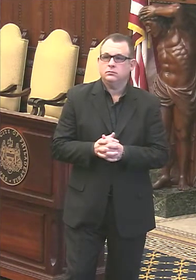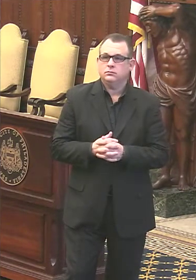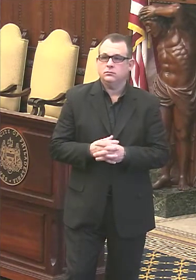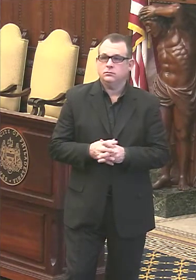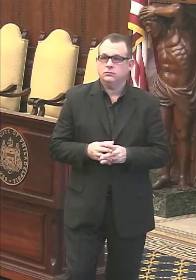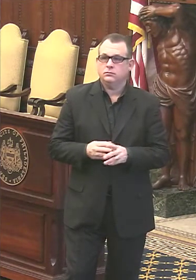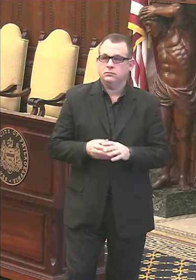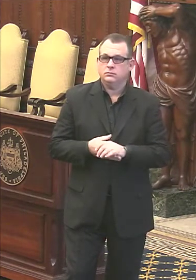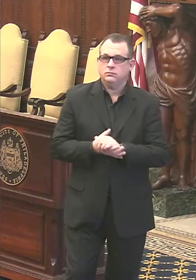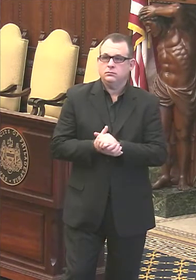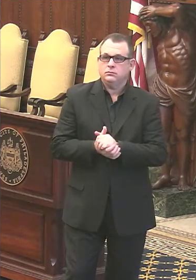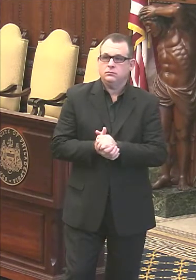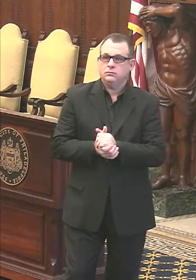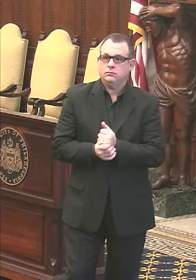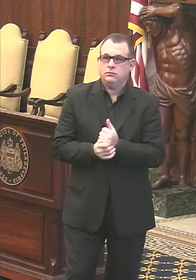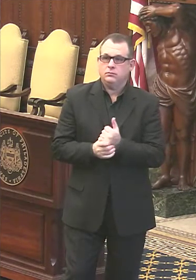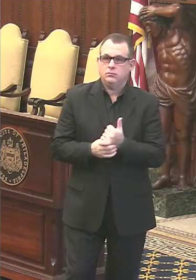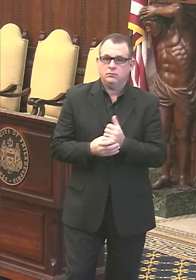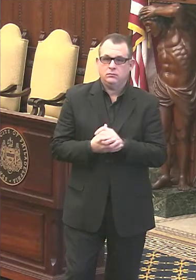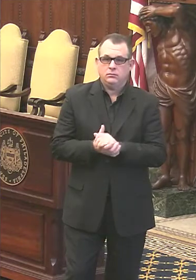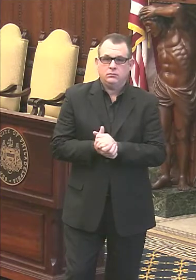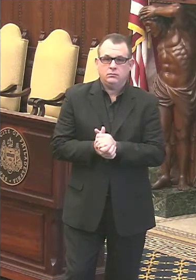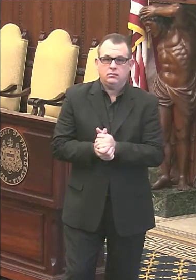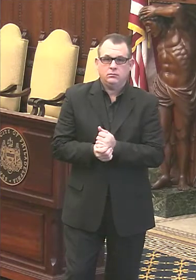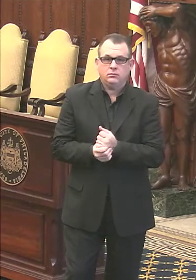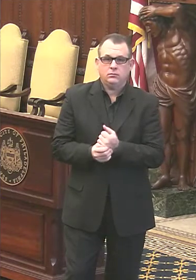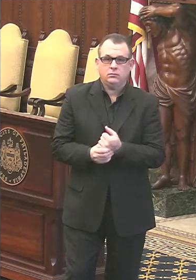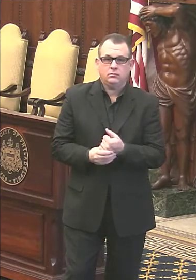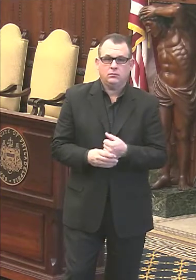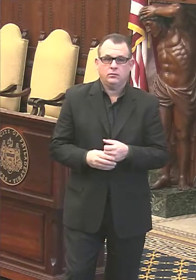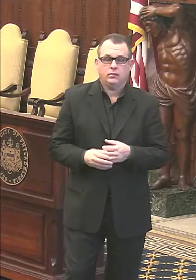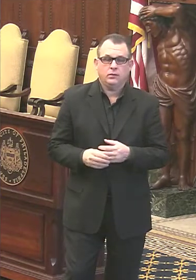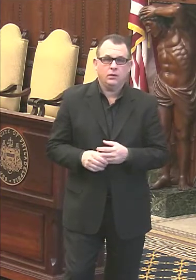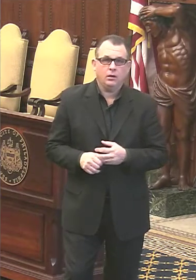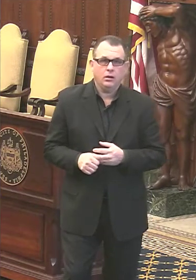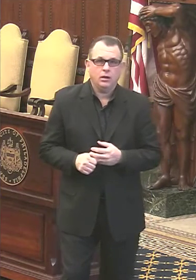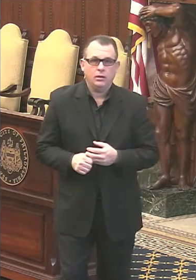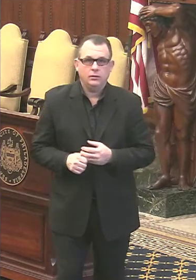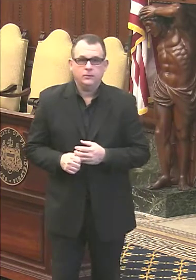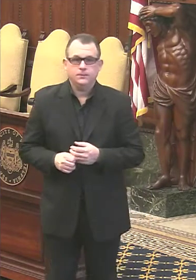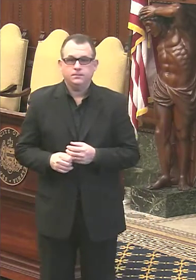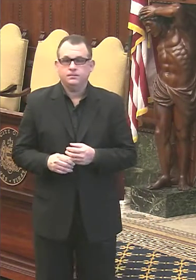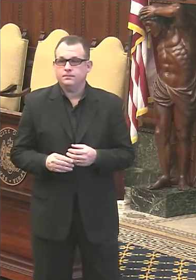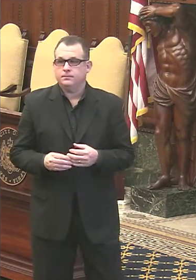available. And that's where they should come to get information about the vaccination process.